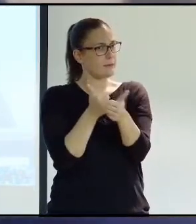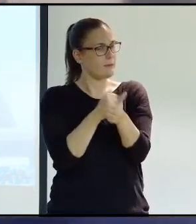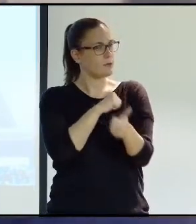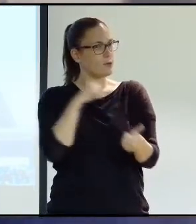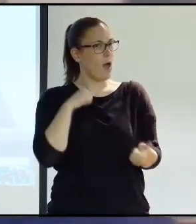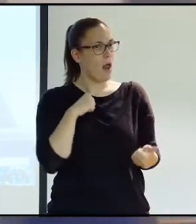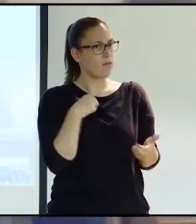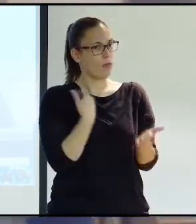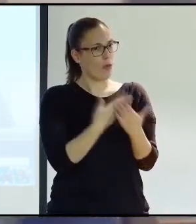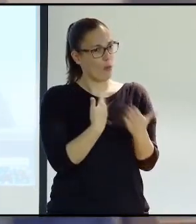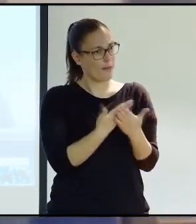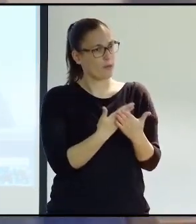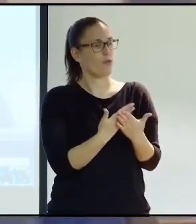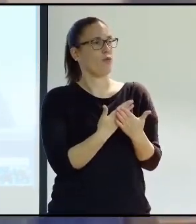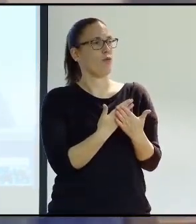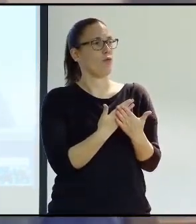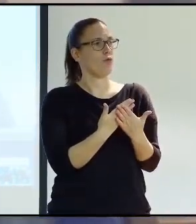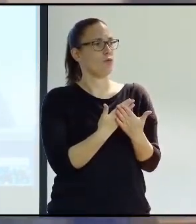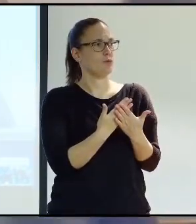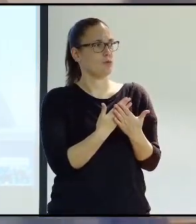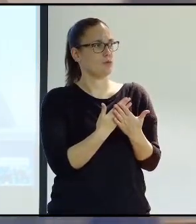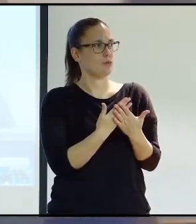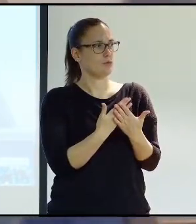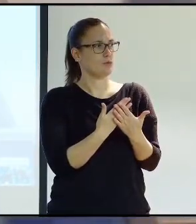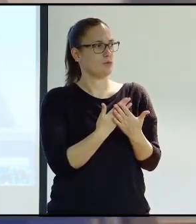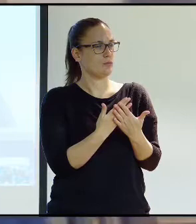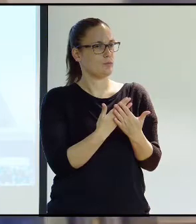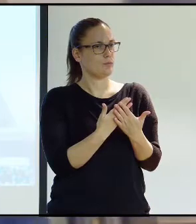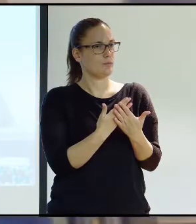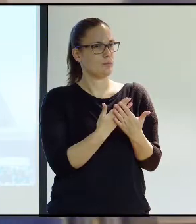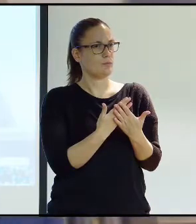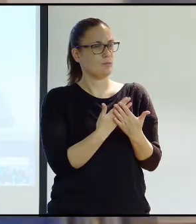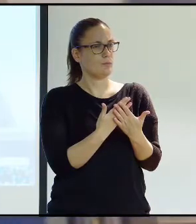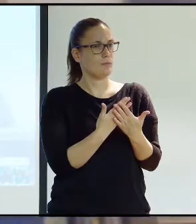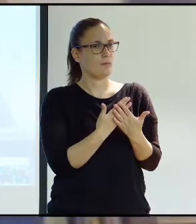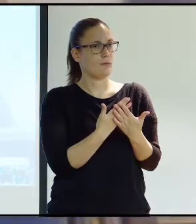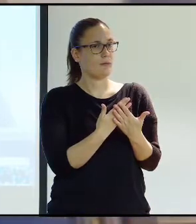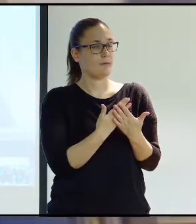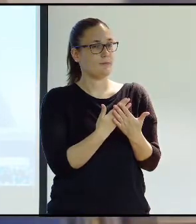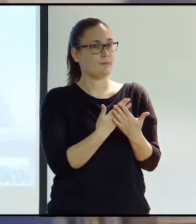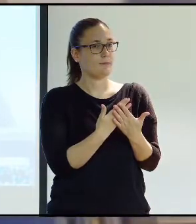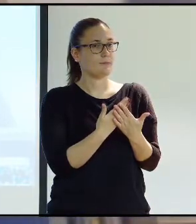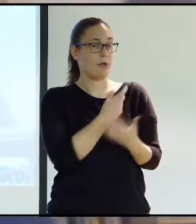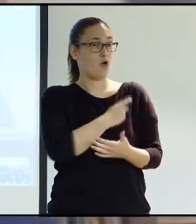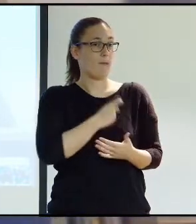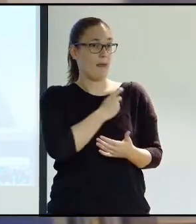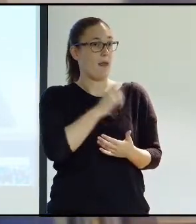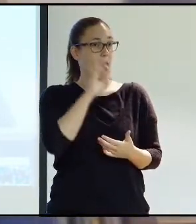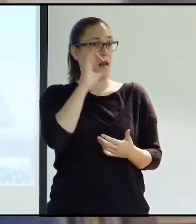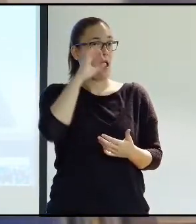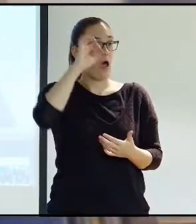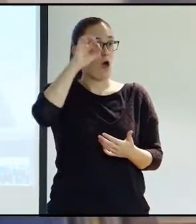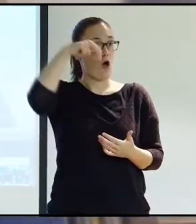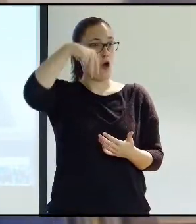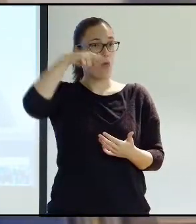Disability. And it includes recommendations from the